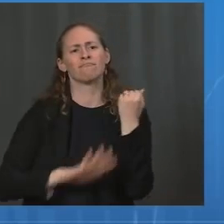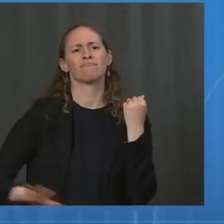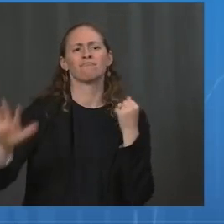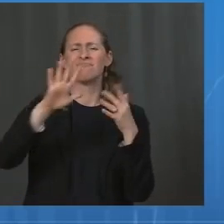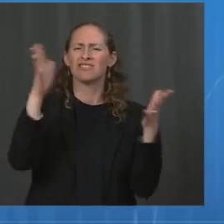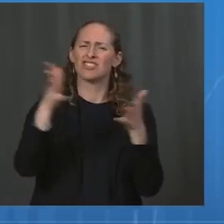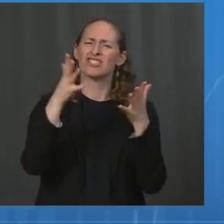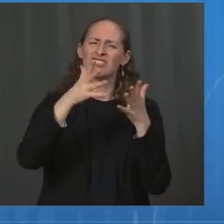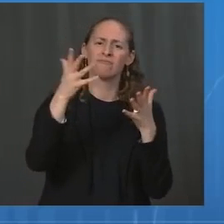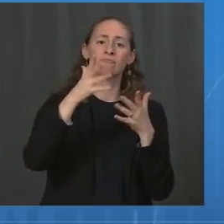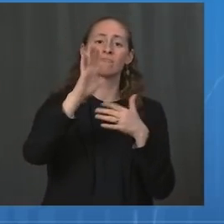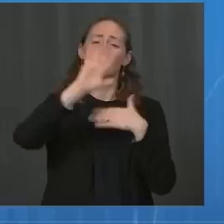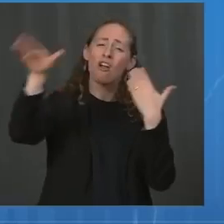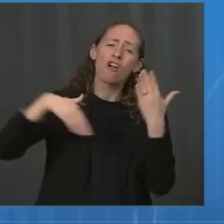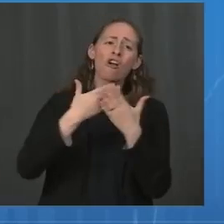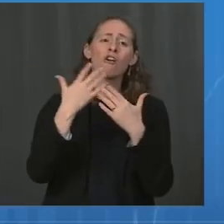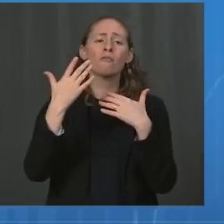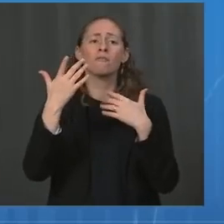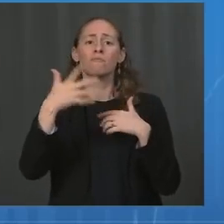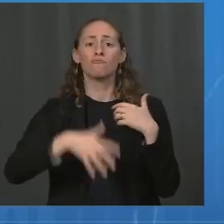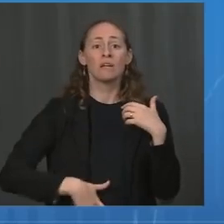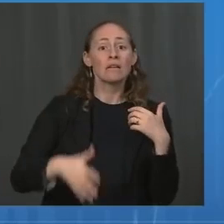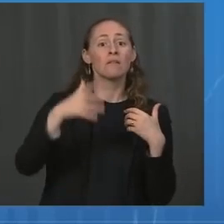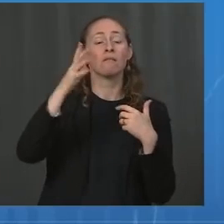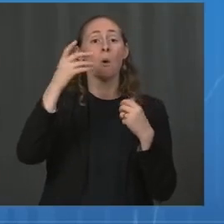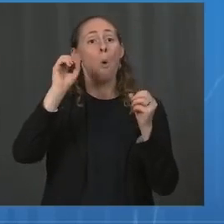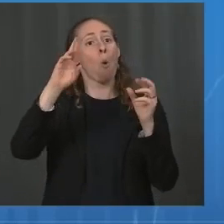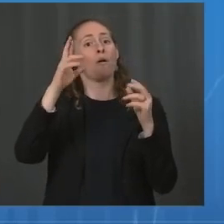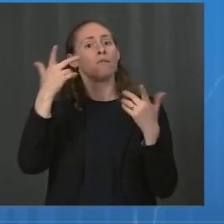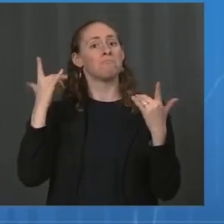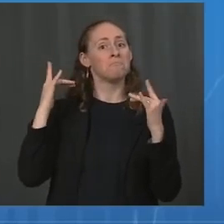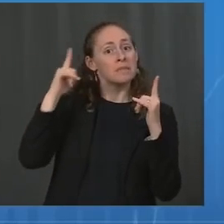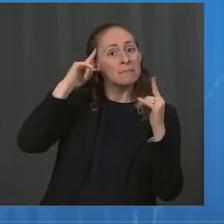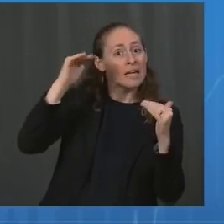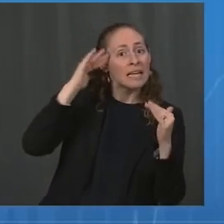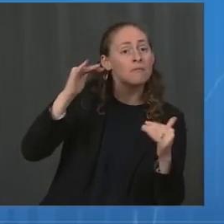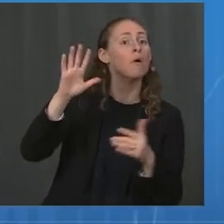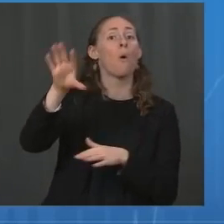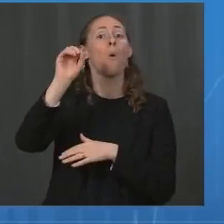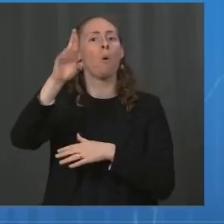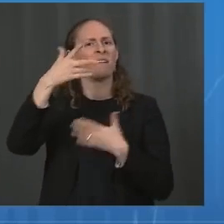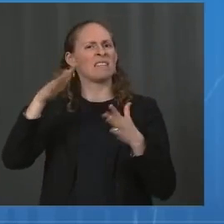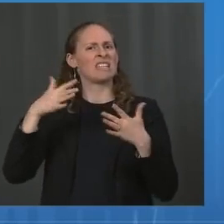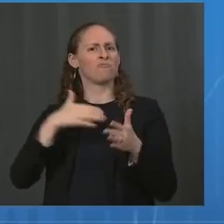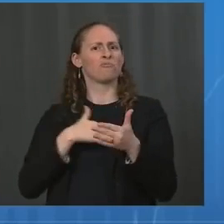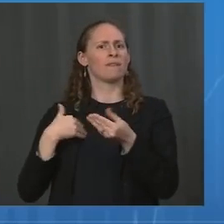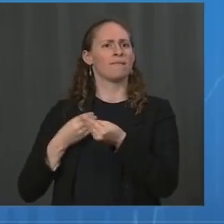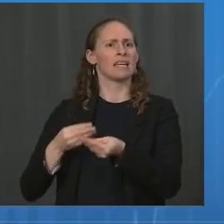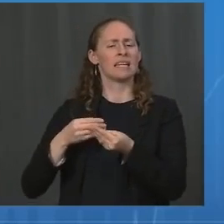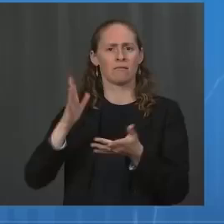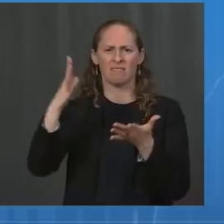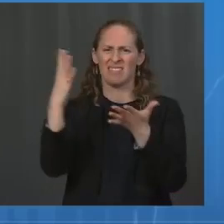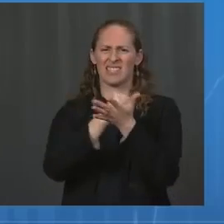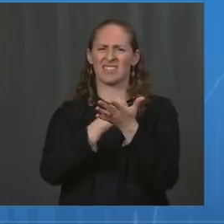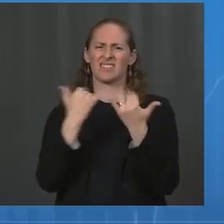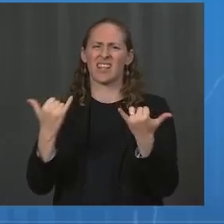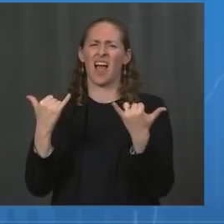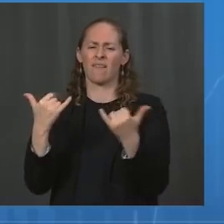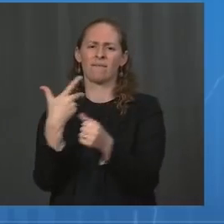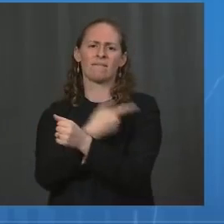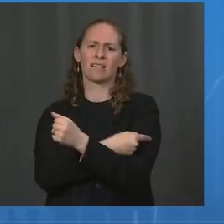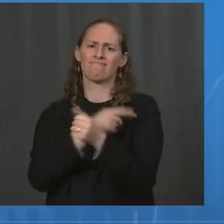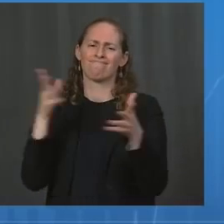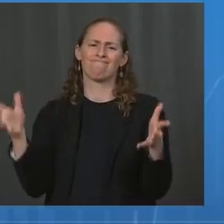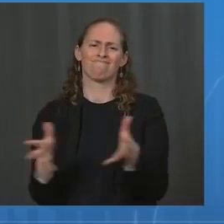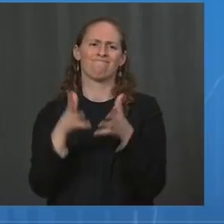planning to become pregnant, or lactating and other eligible individuals to be vaccinated. The bottom line, get